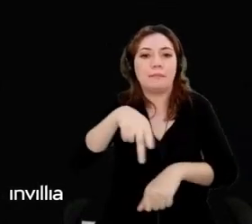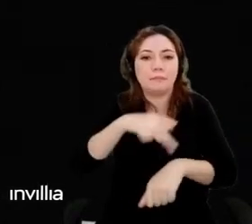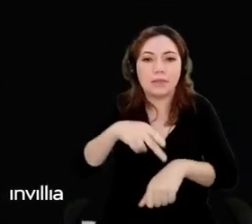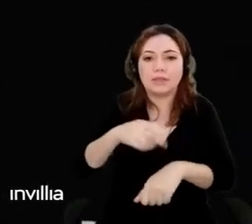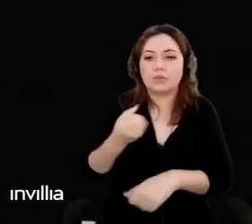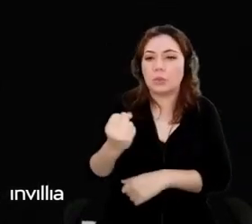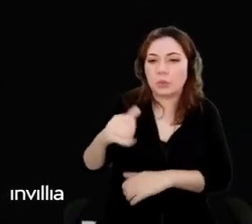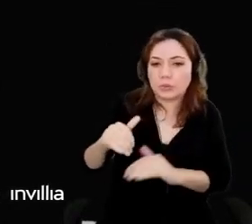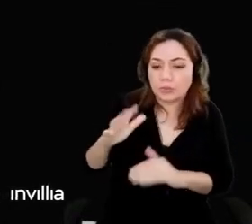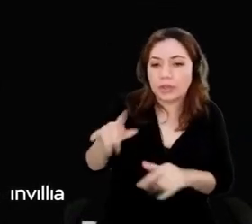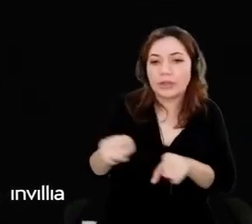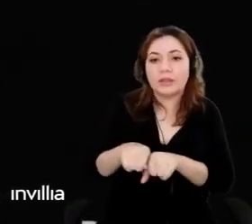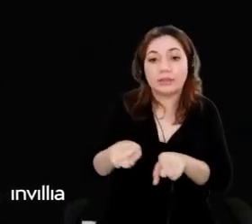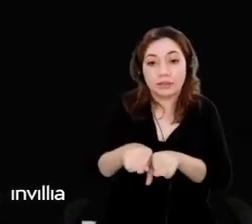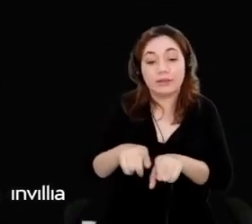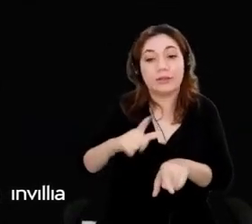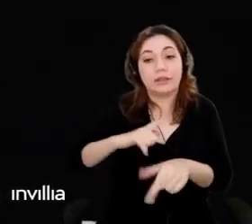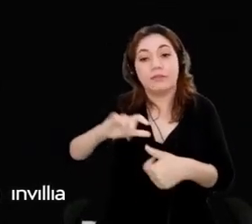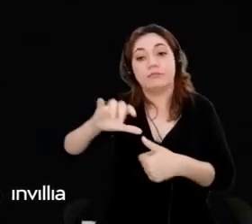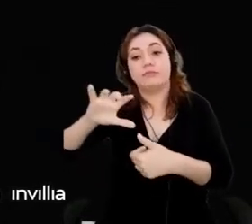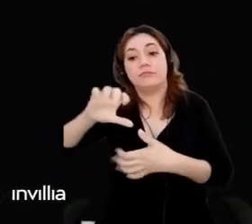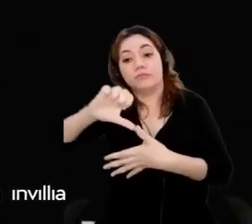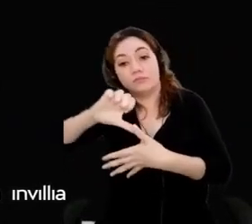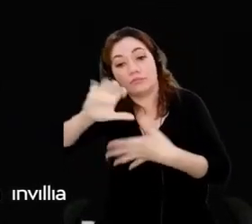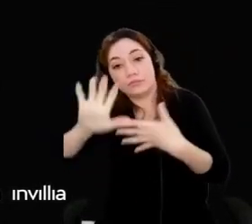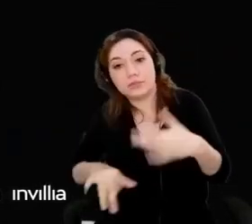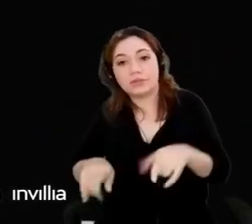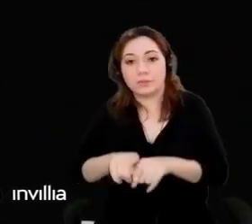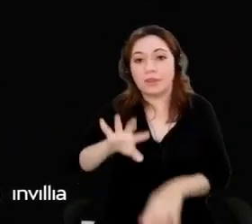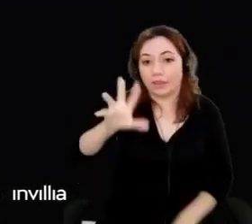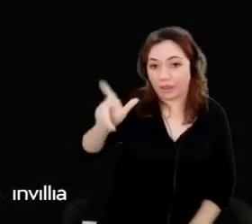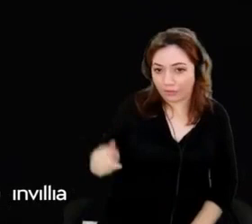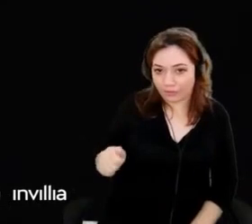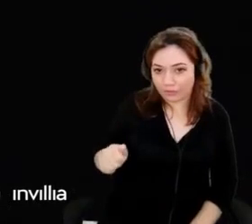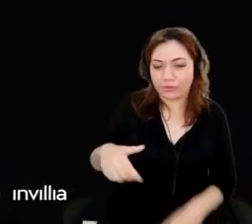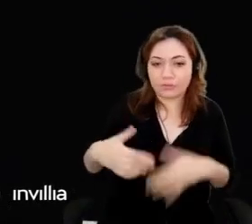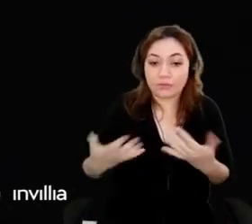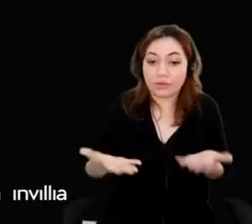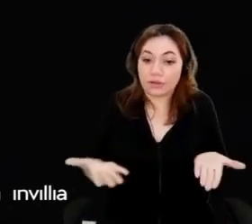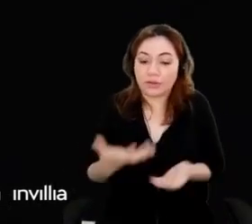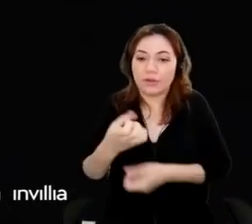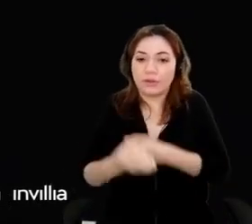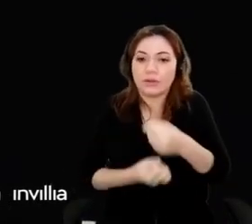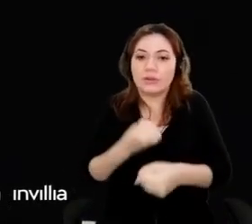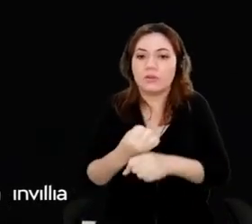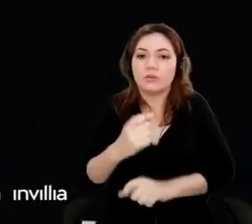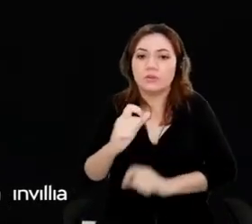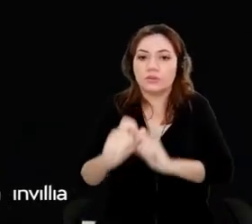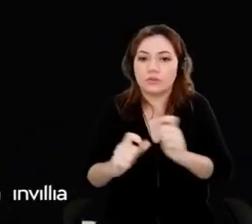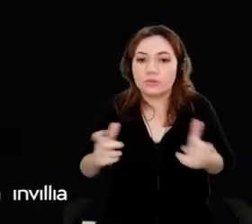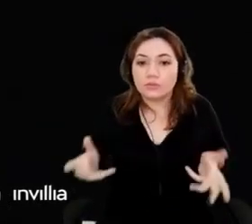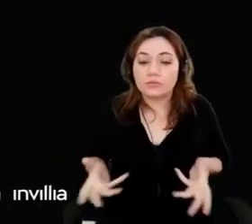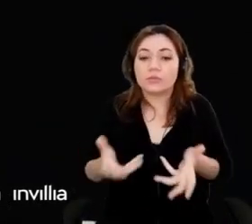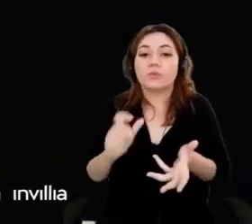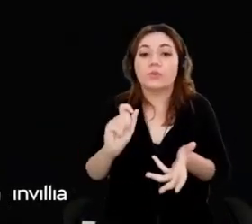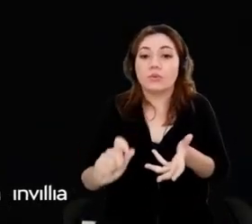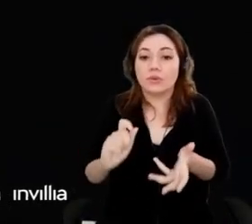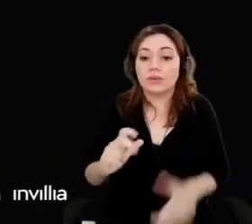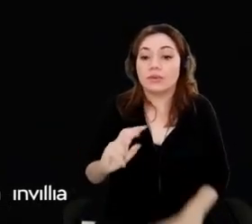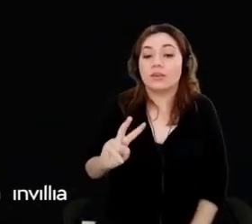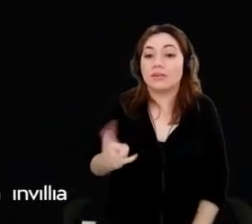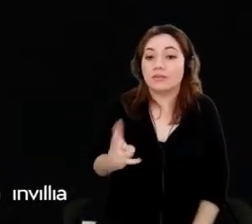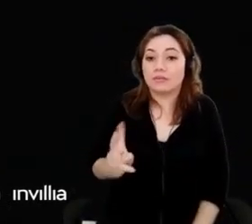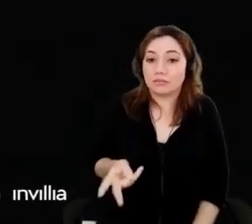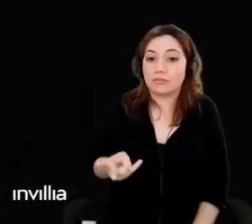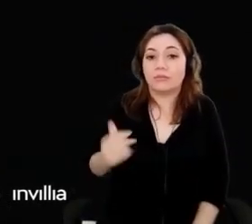Africa. This year, we are granting 2,000 scholarships, most of them in